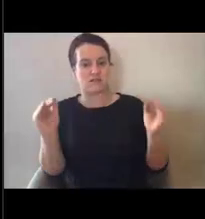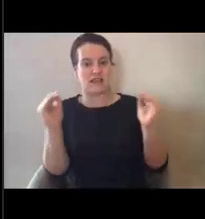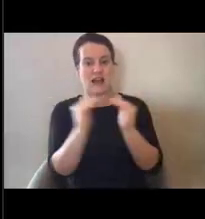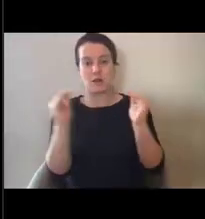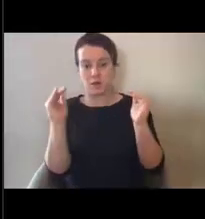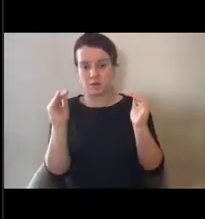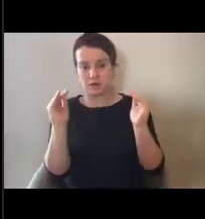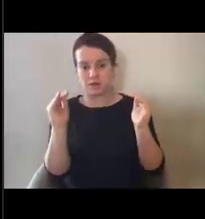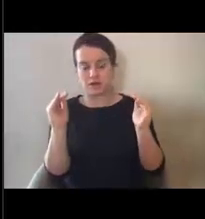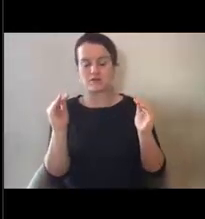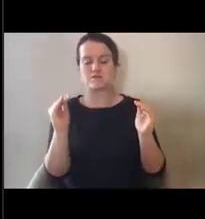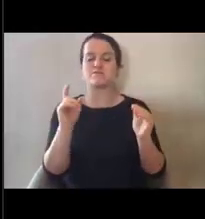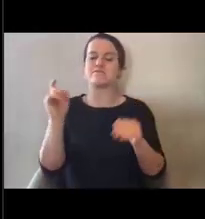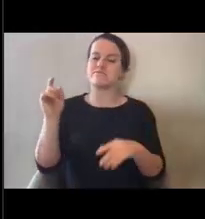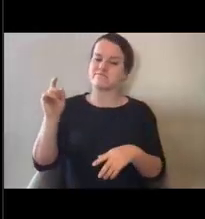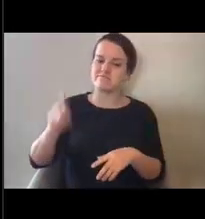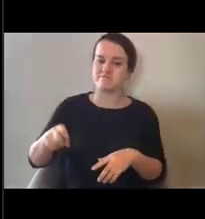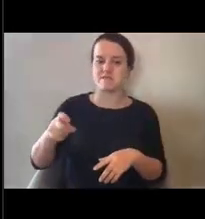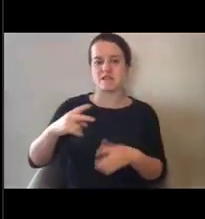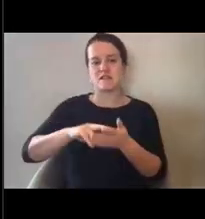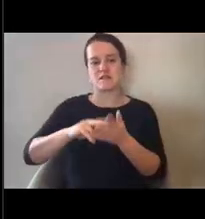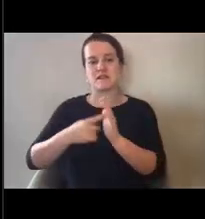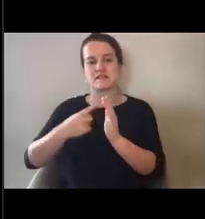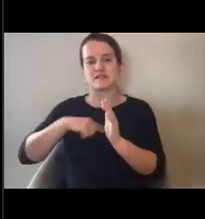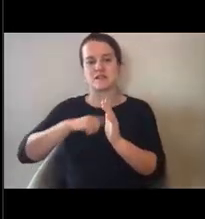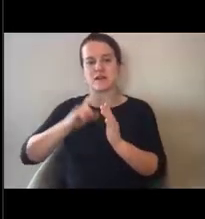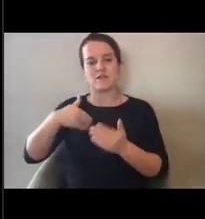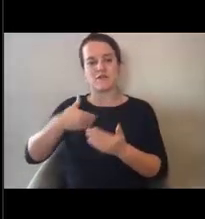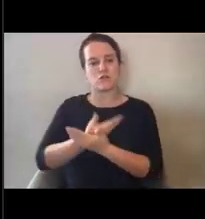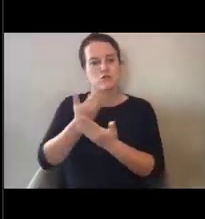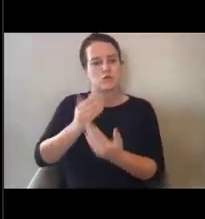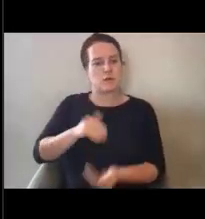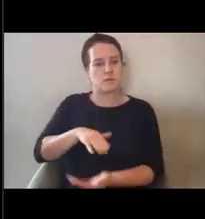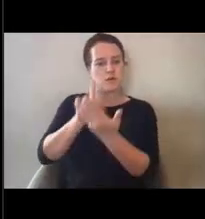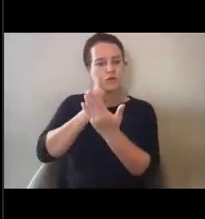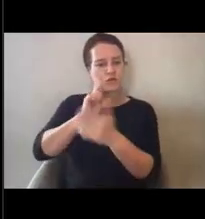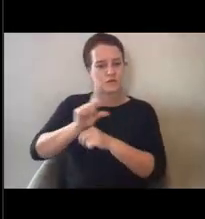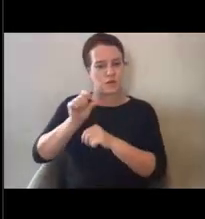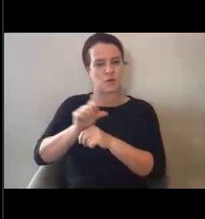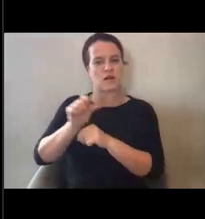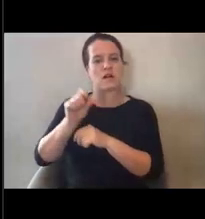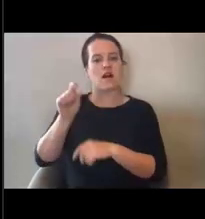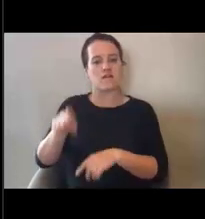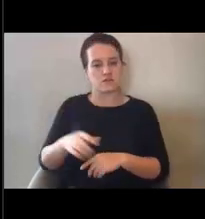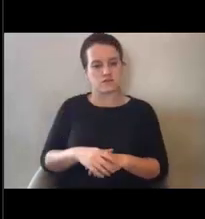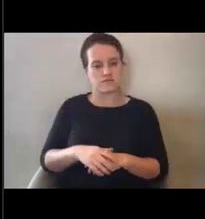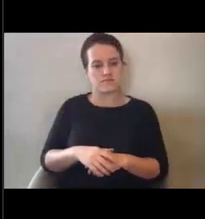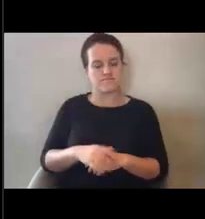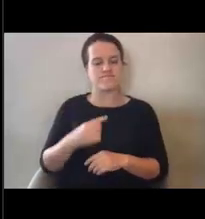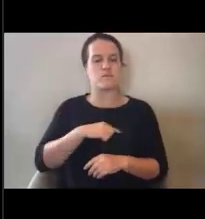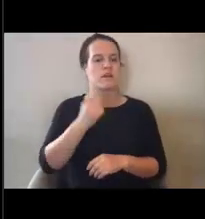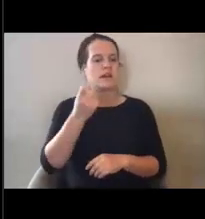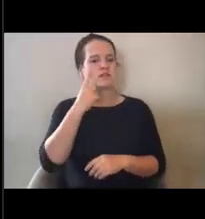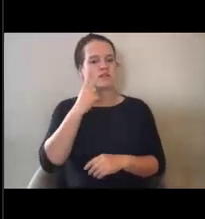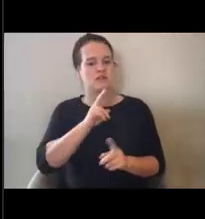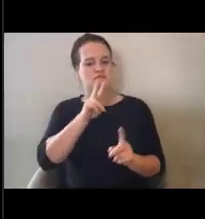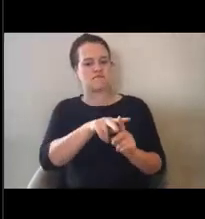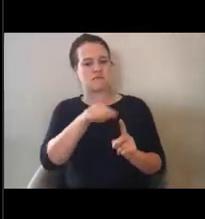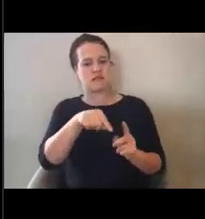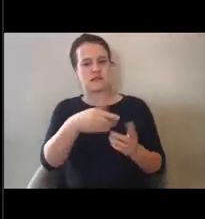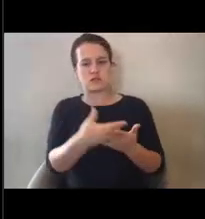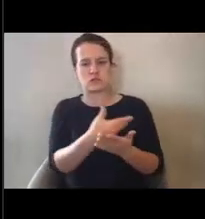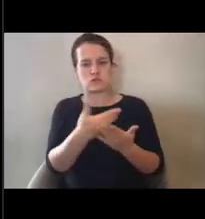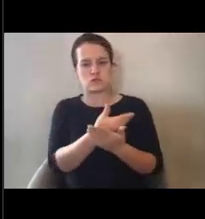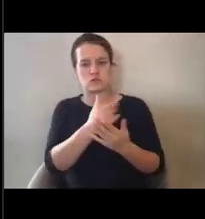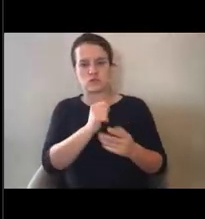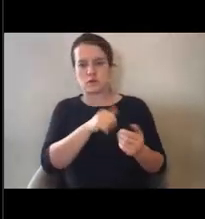necessitates new approaches to our work. We understand that implementing these new approaches